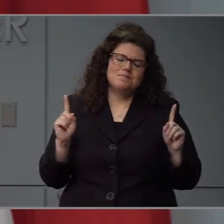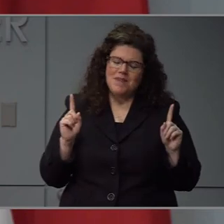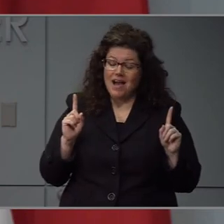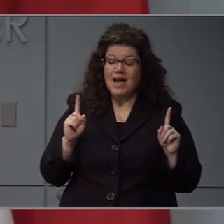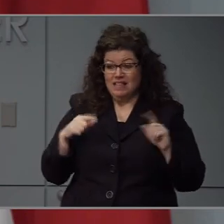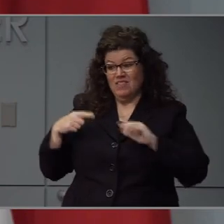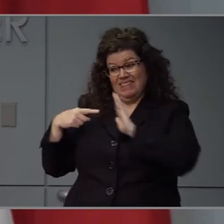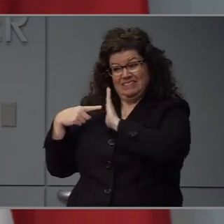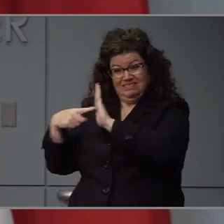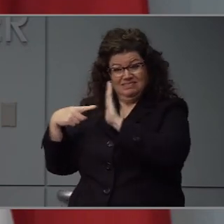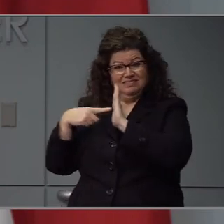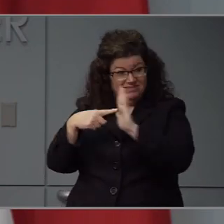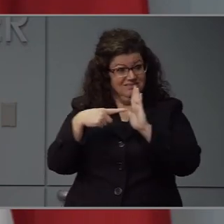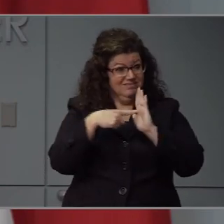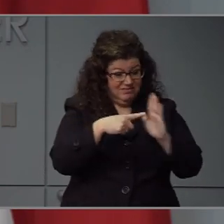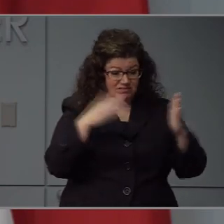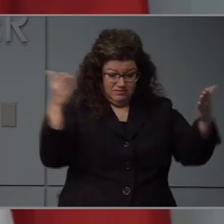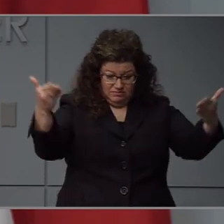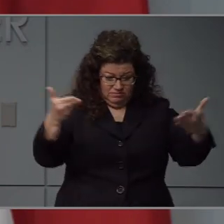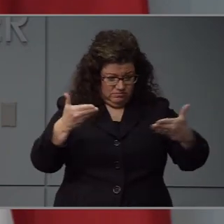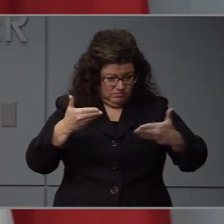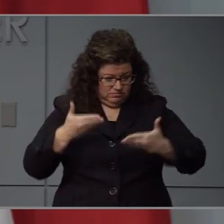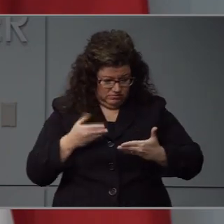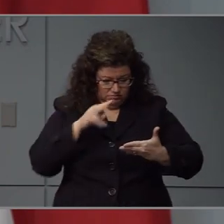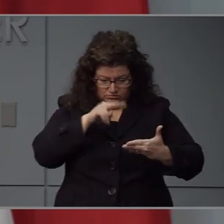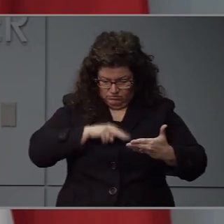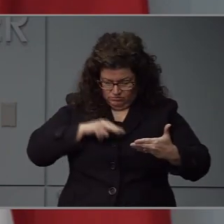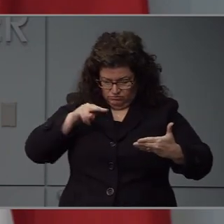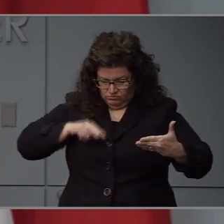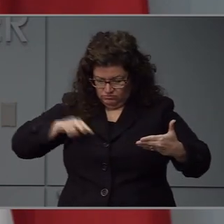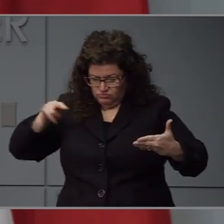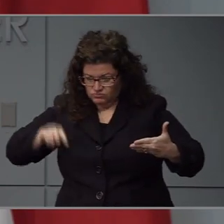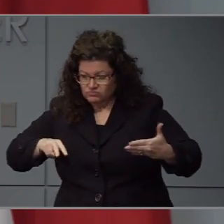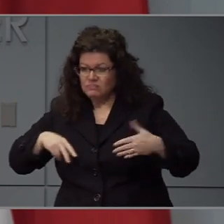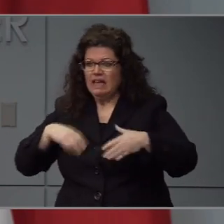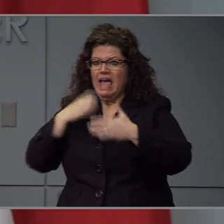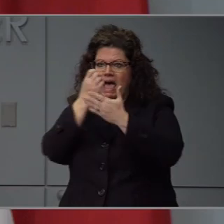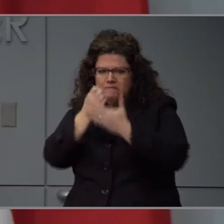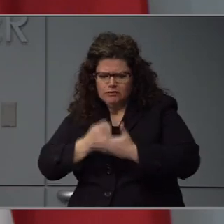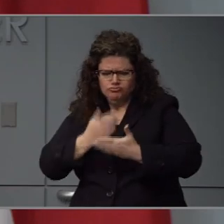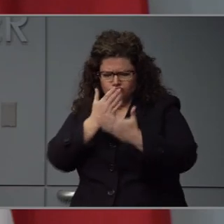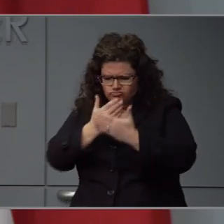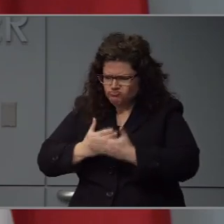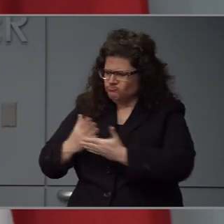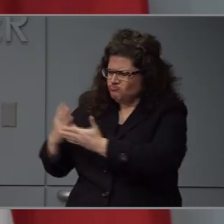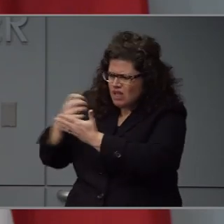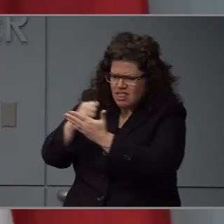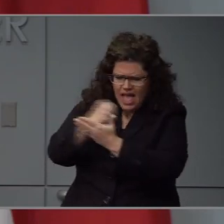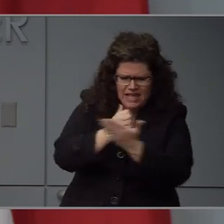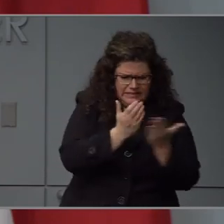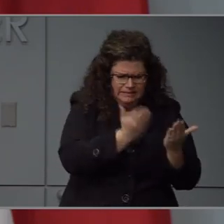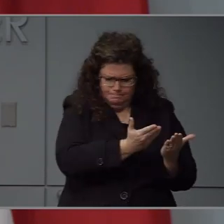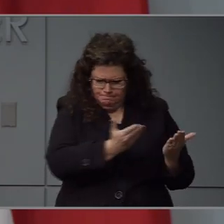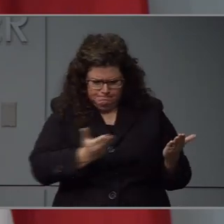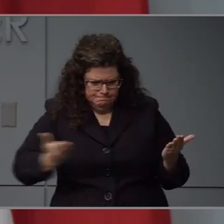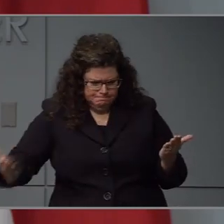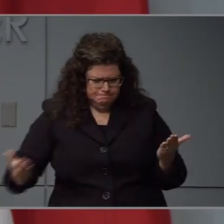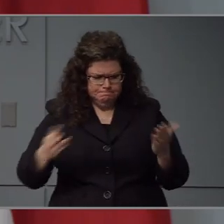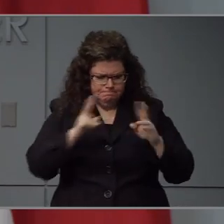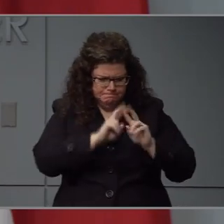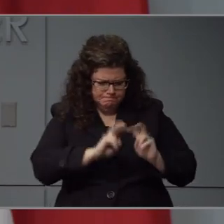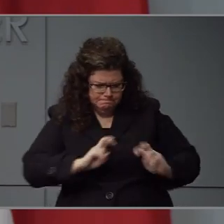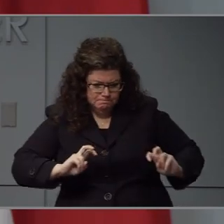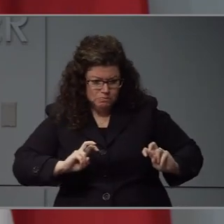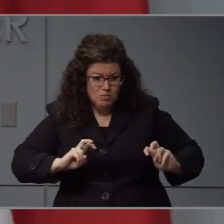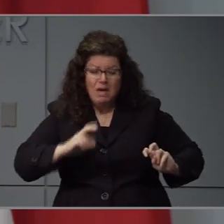models do give us and that the published evidence to date do tell us is that aggressive social